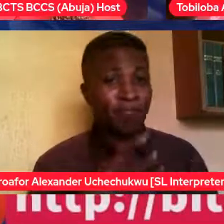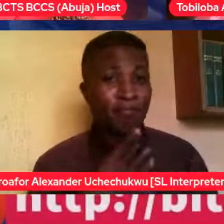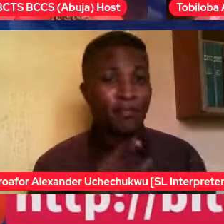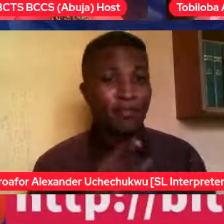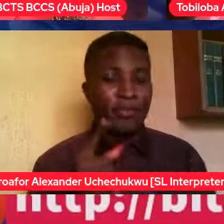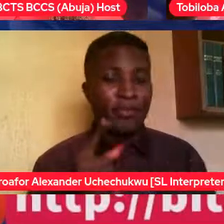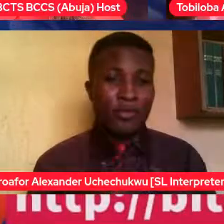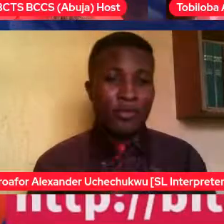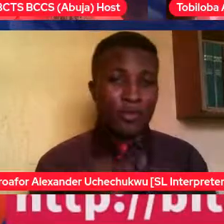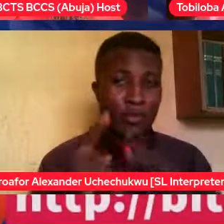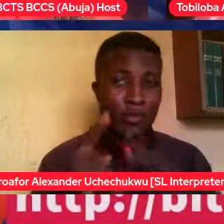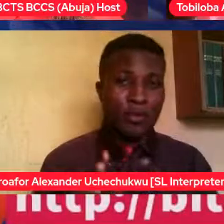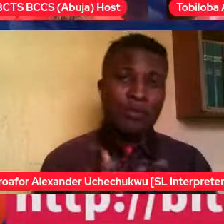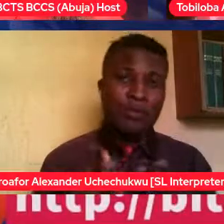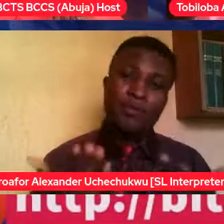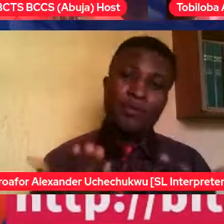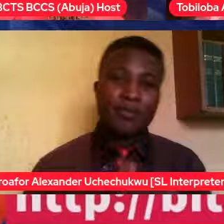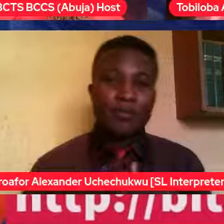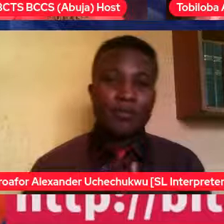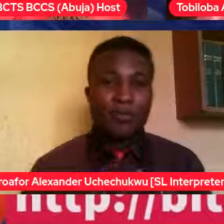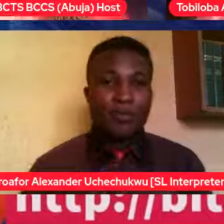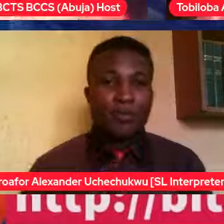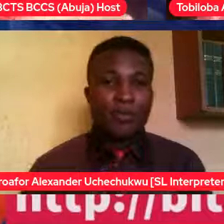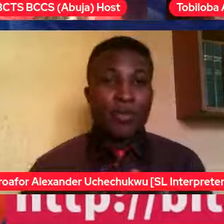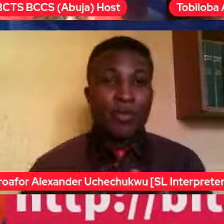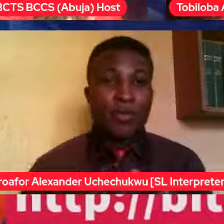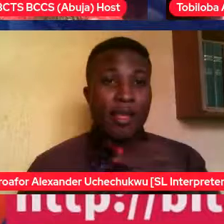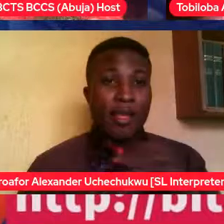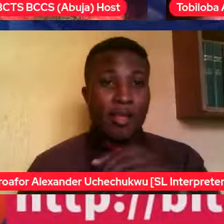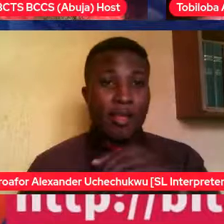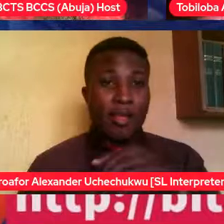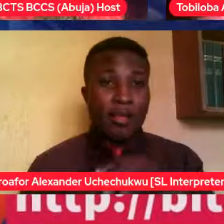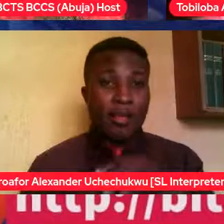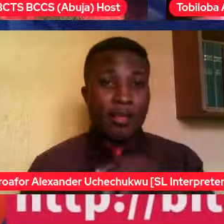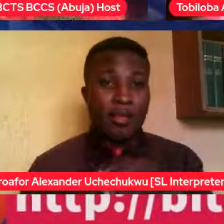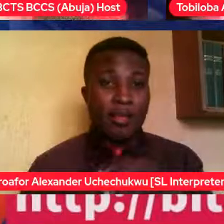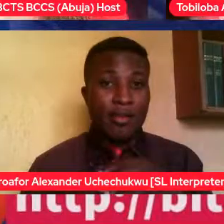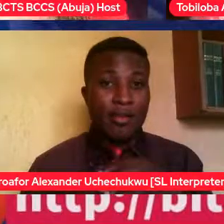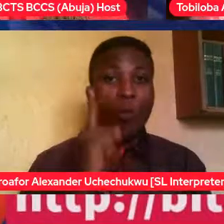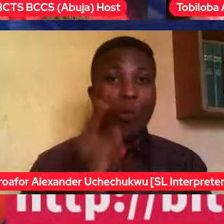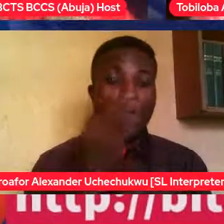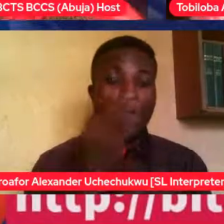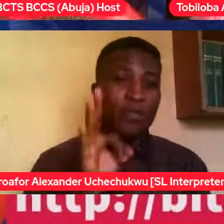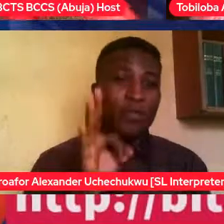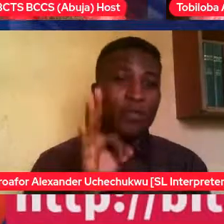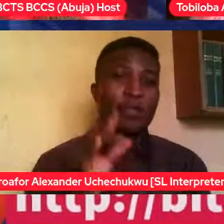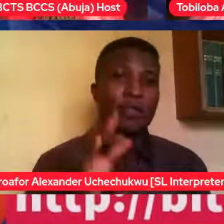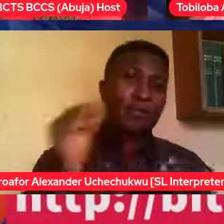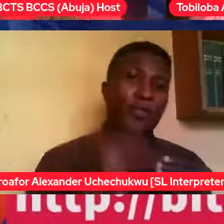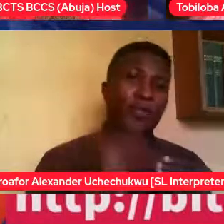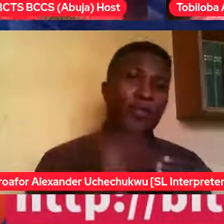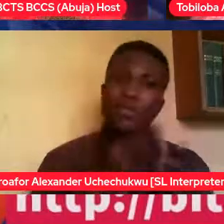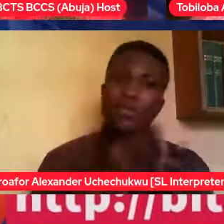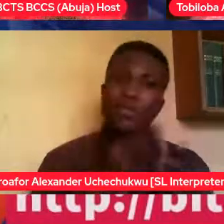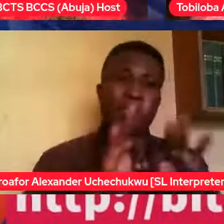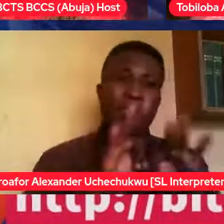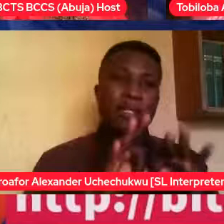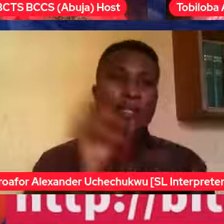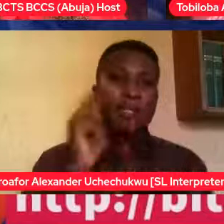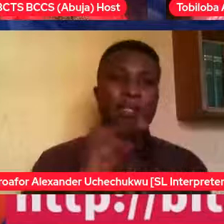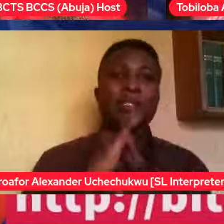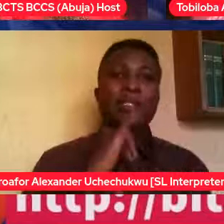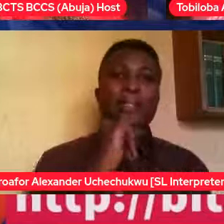food, clothing and shelter, one of the most basic needs is acceptance, is love and acceptance. So